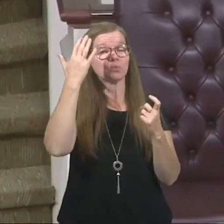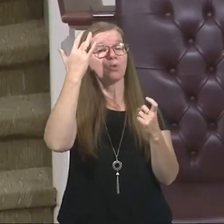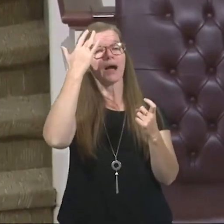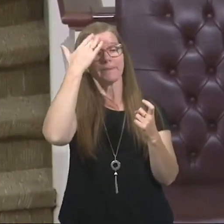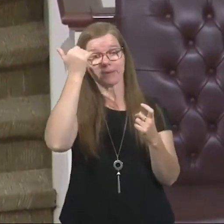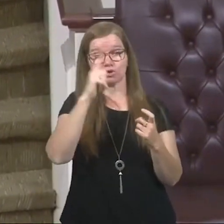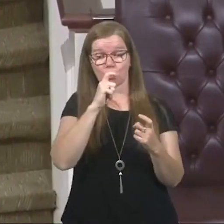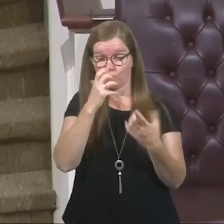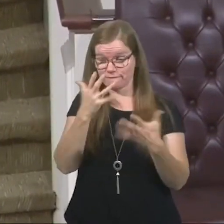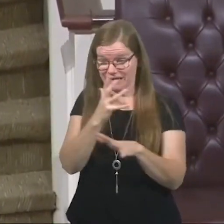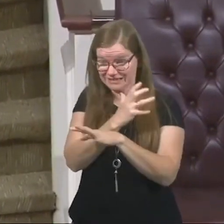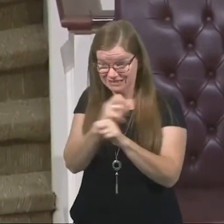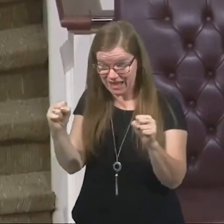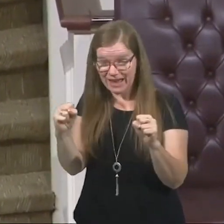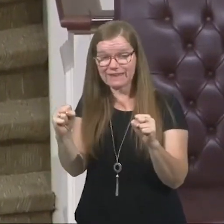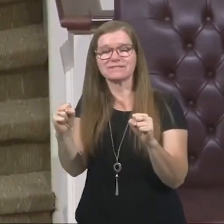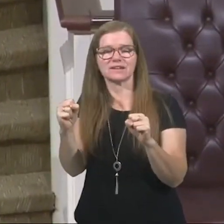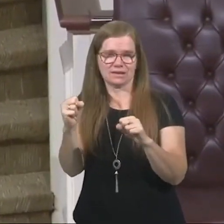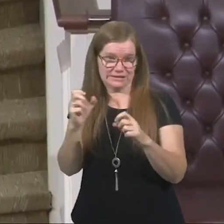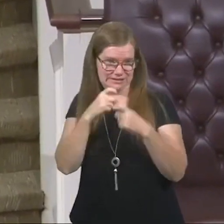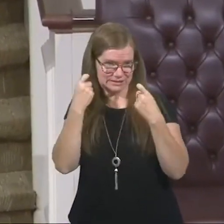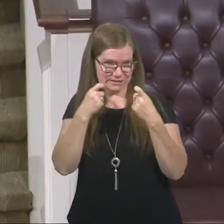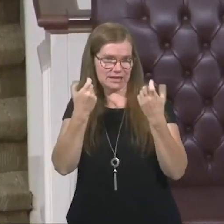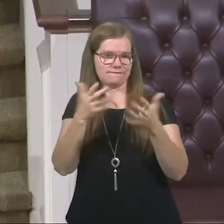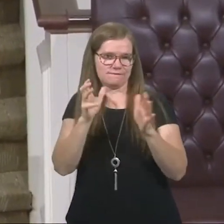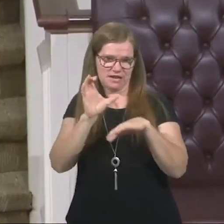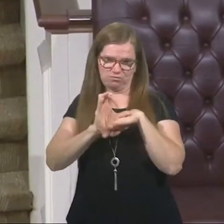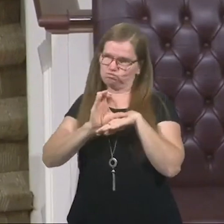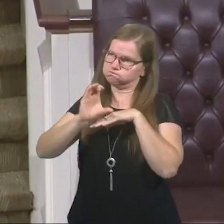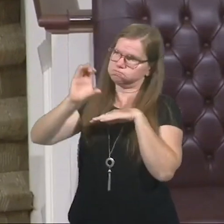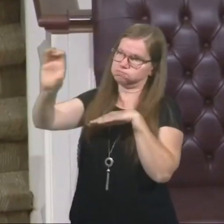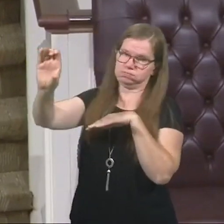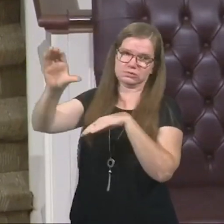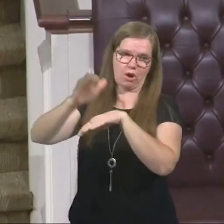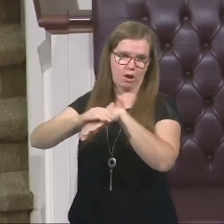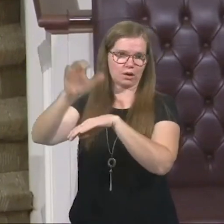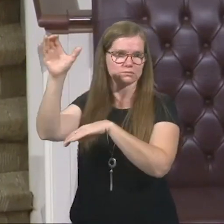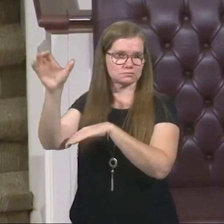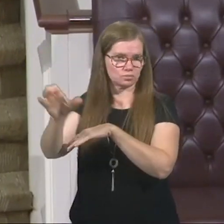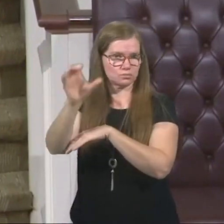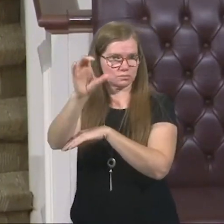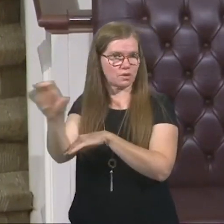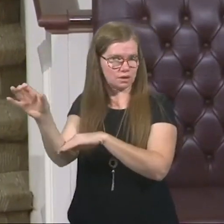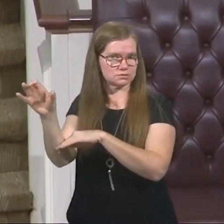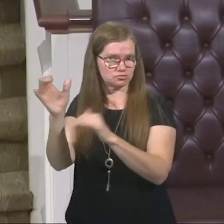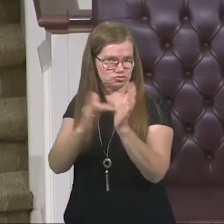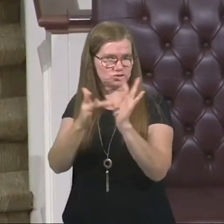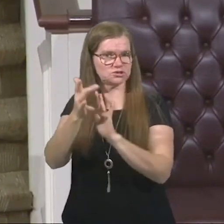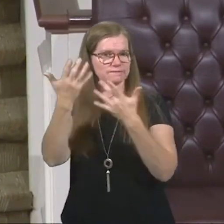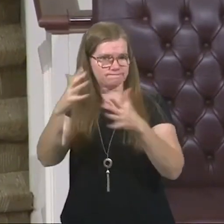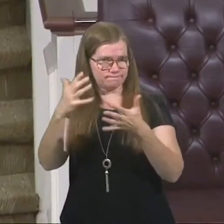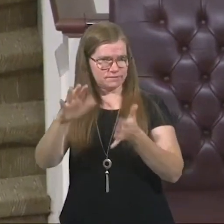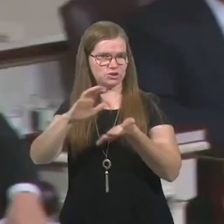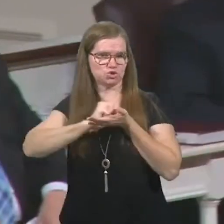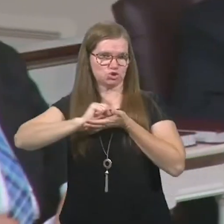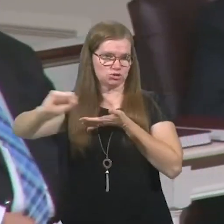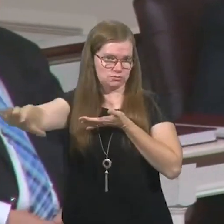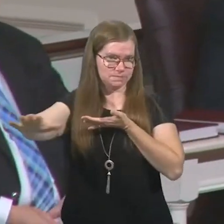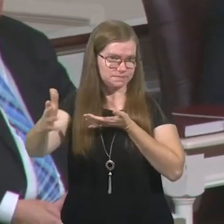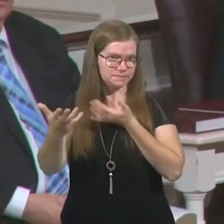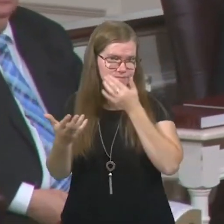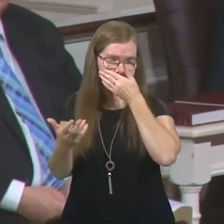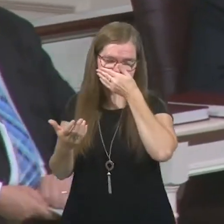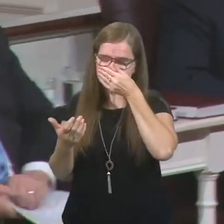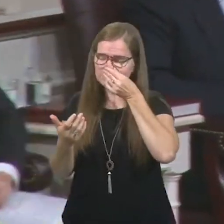sins have been put on the person of Jesus Christ. He took your sin for you. The Bible tells it in 2 Corinthians